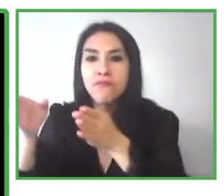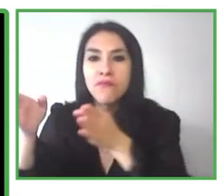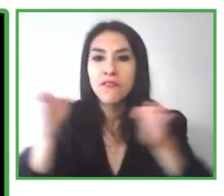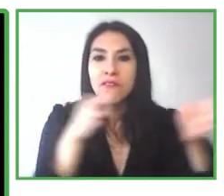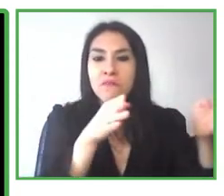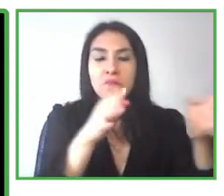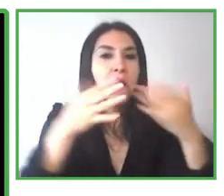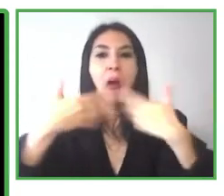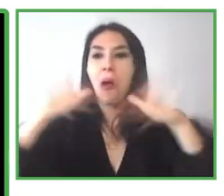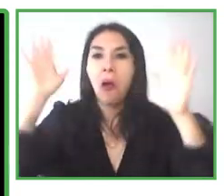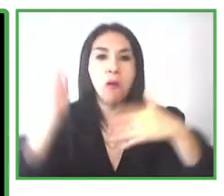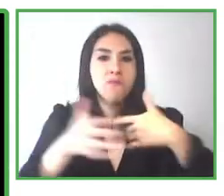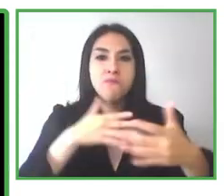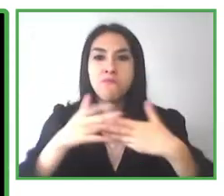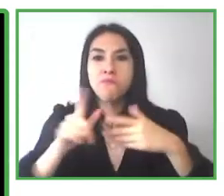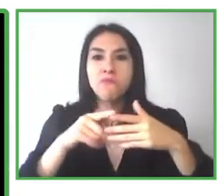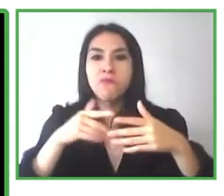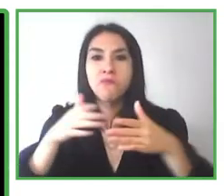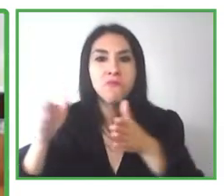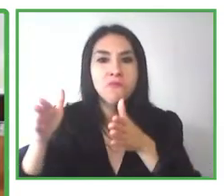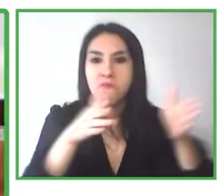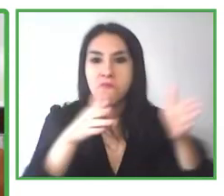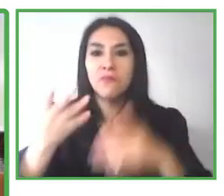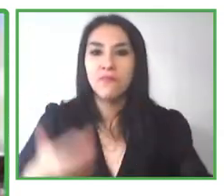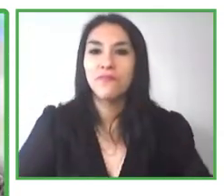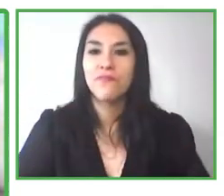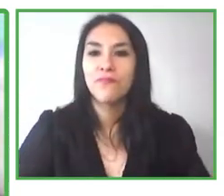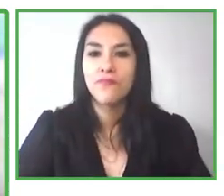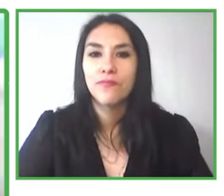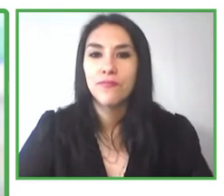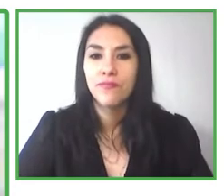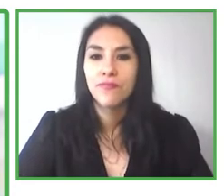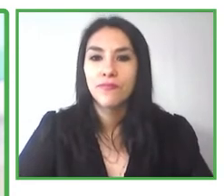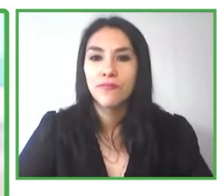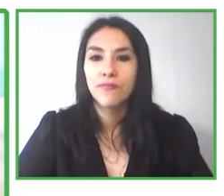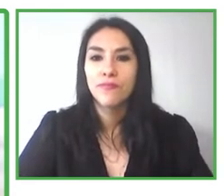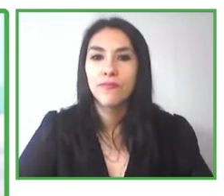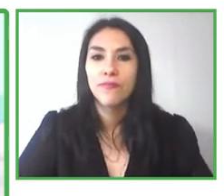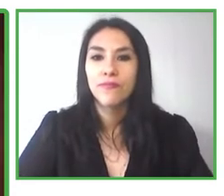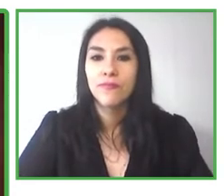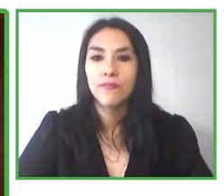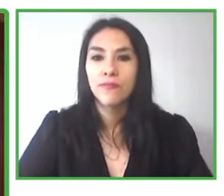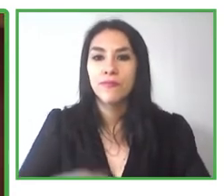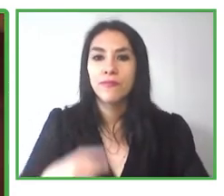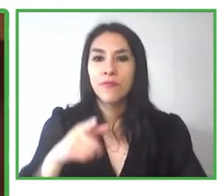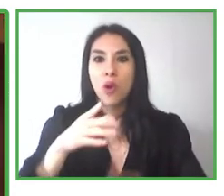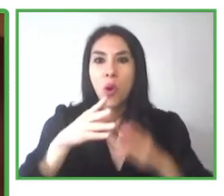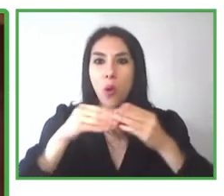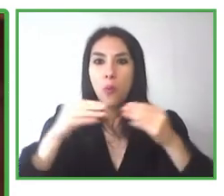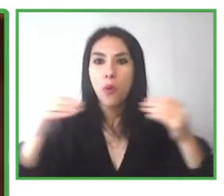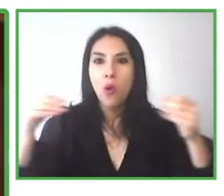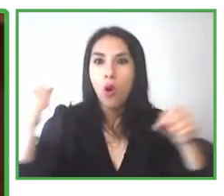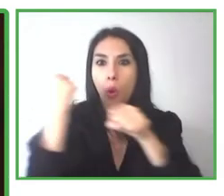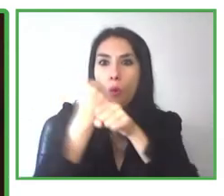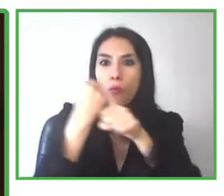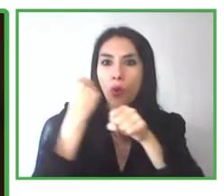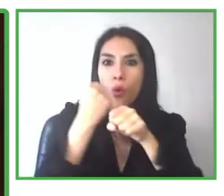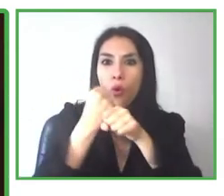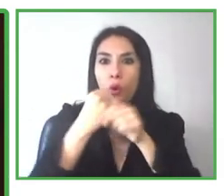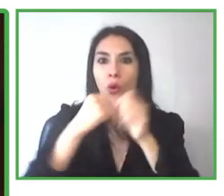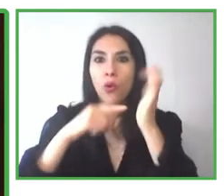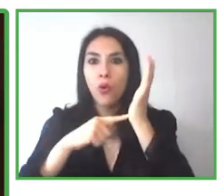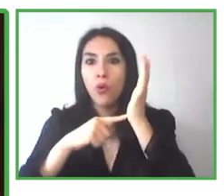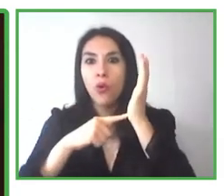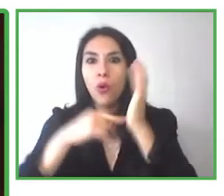almost all the elements that are everywhere. It has different functions that collaborate and use things that you may